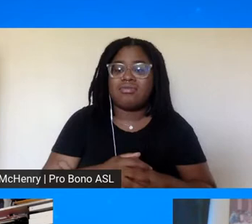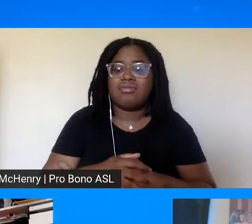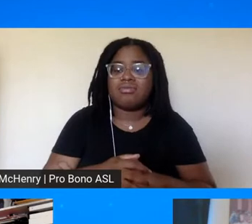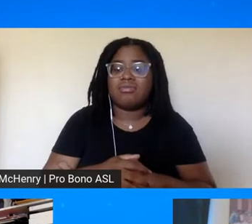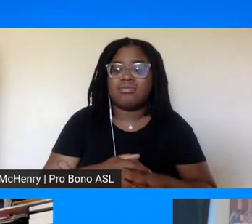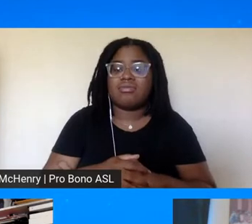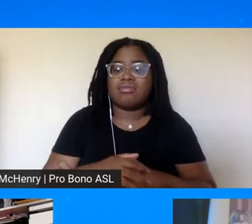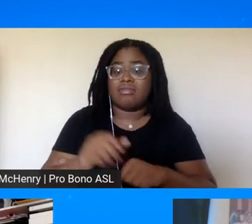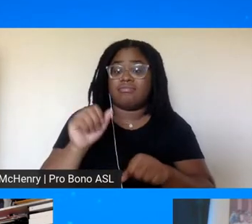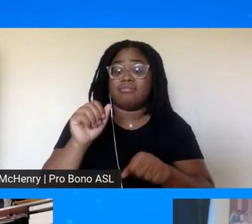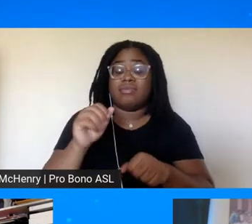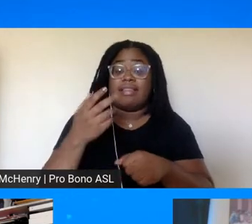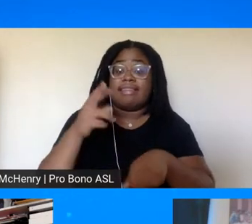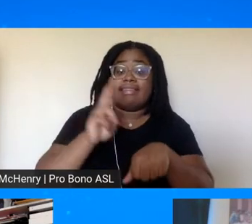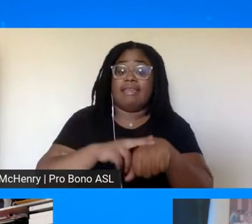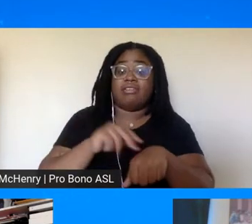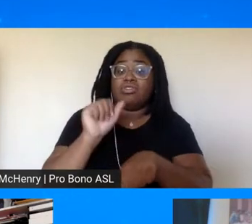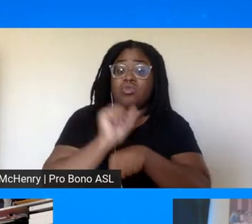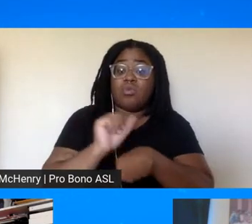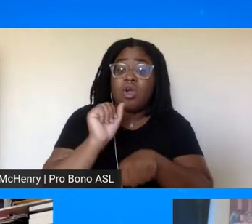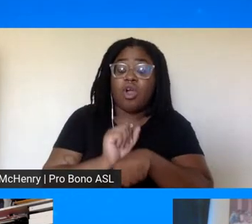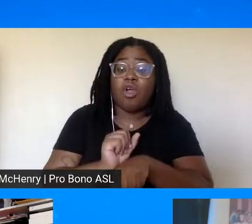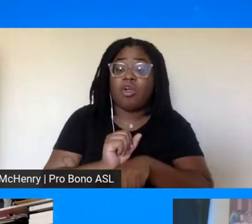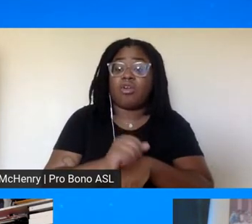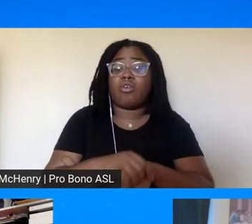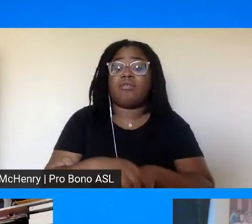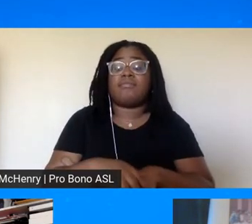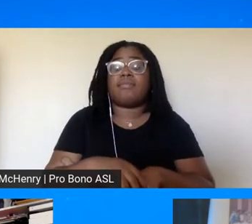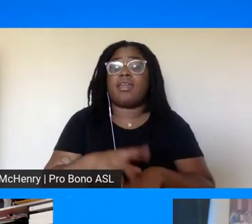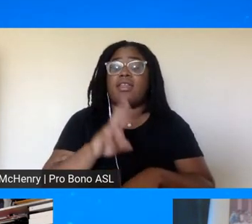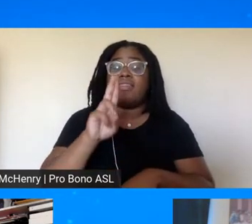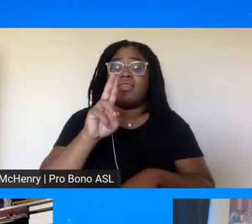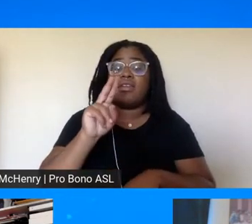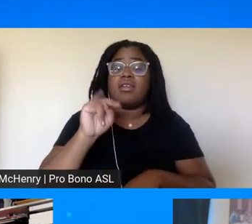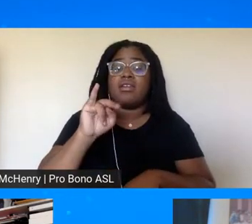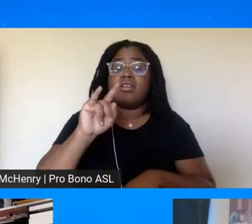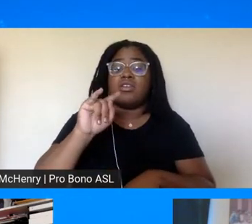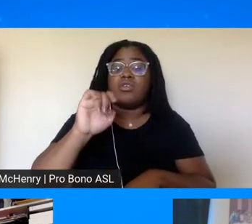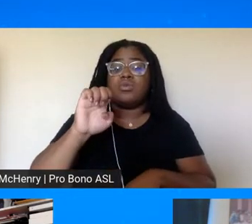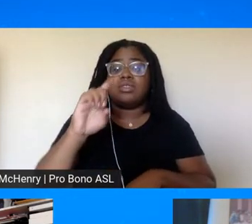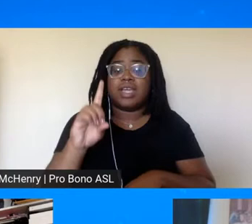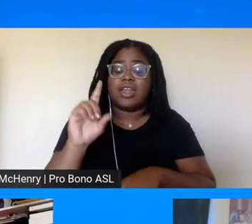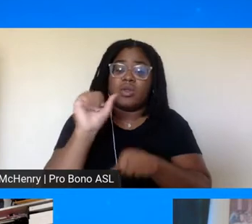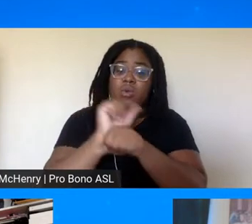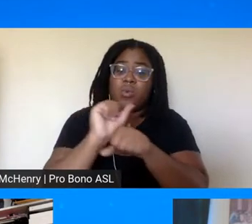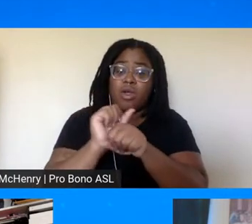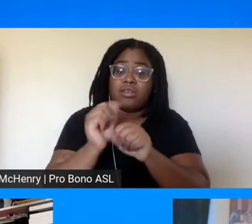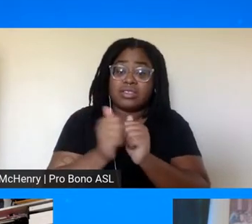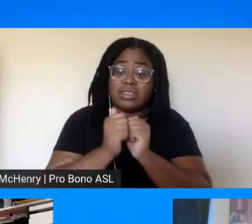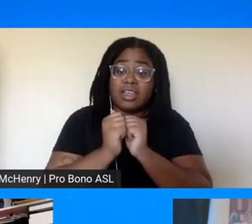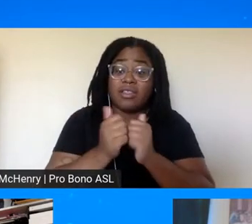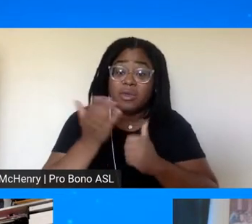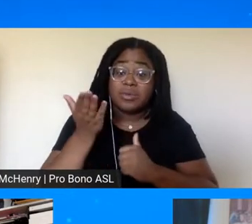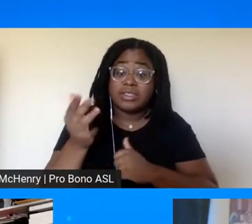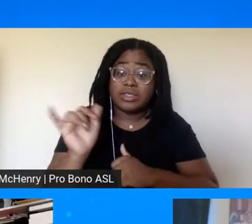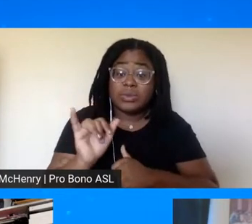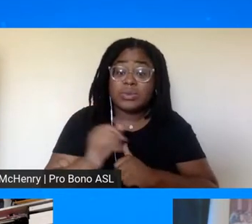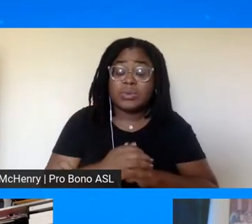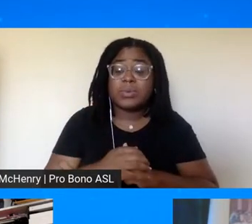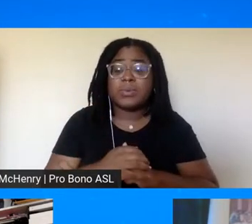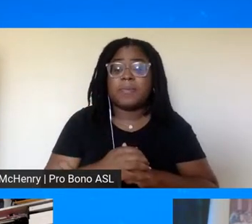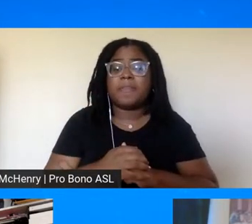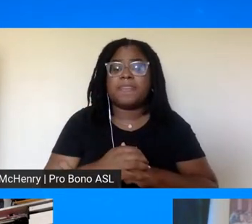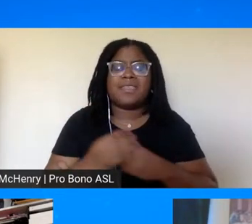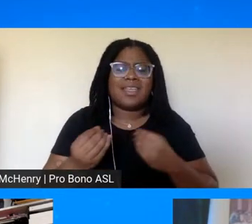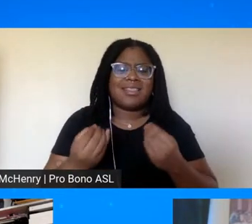now national labor overall the united auto workers uh was there represented by walter reuther who spoke um uh